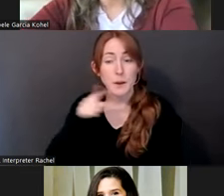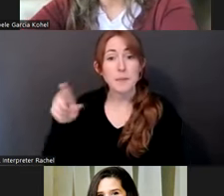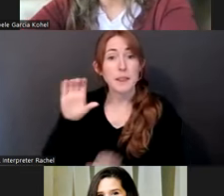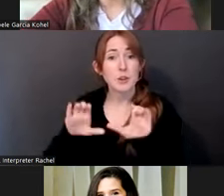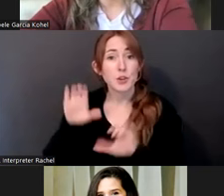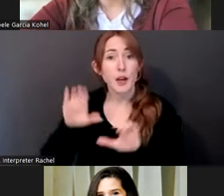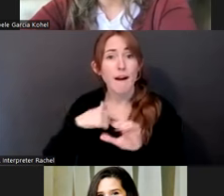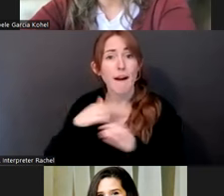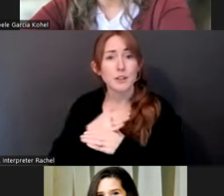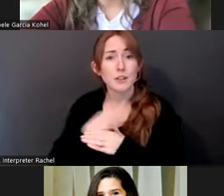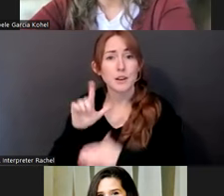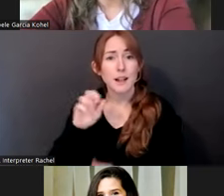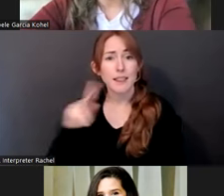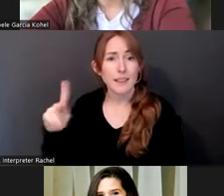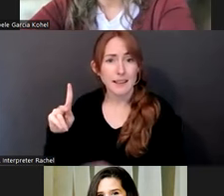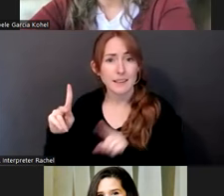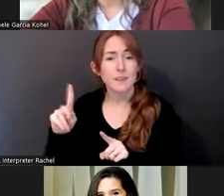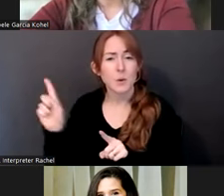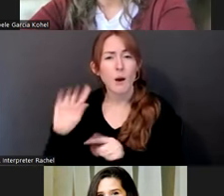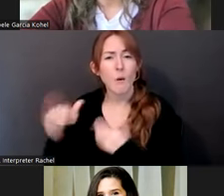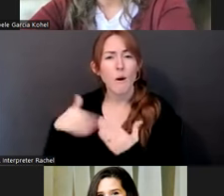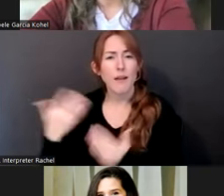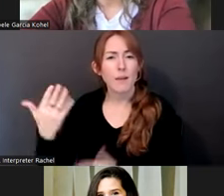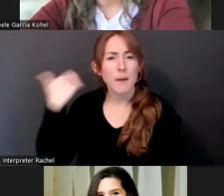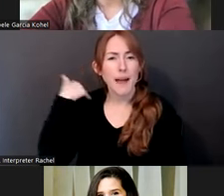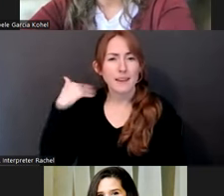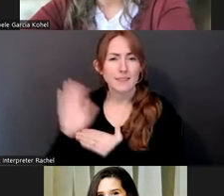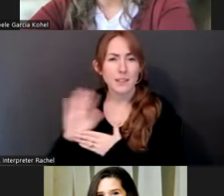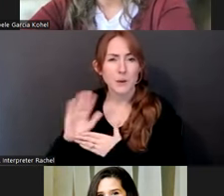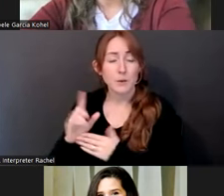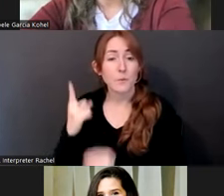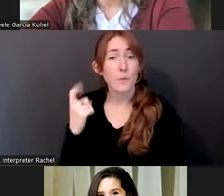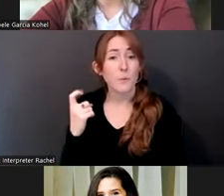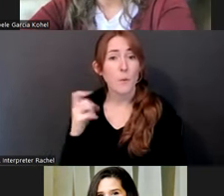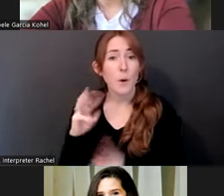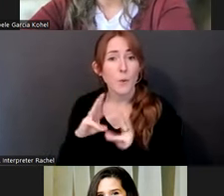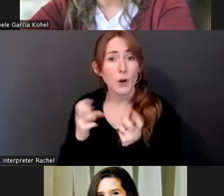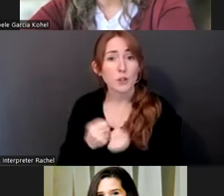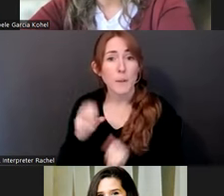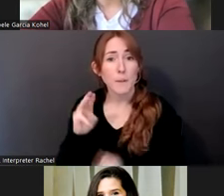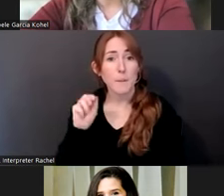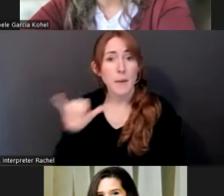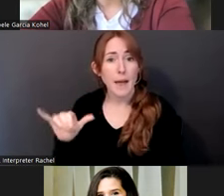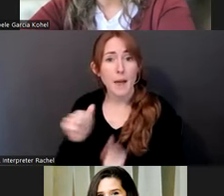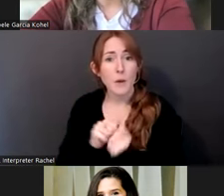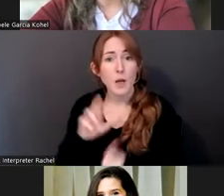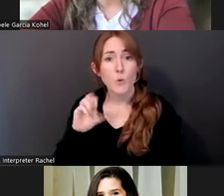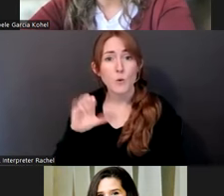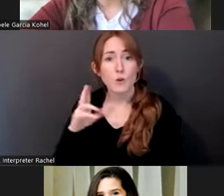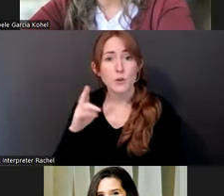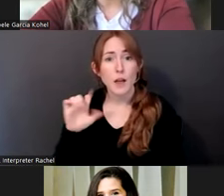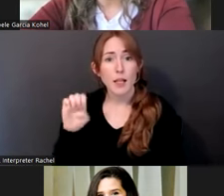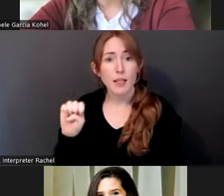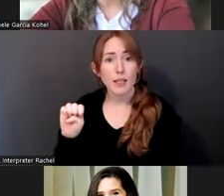page where all the past videos are. We have one more workshop coming up in May with Rochelle Kwan, which I think will very much